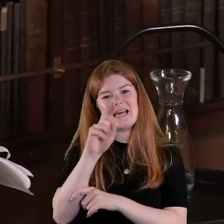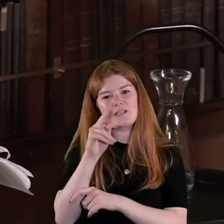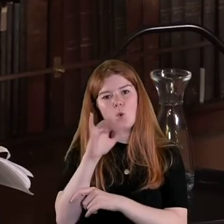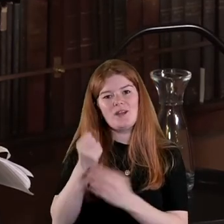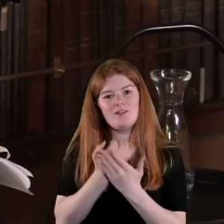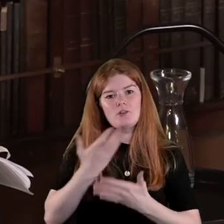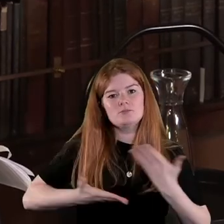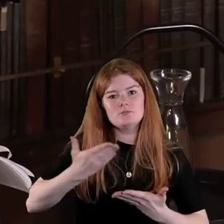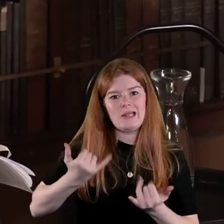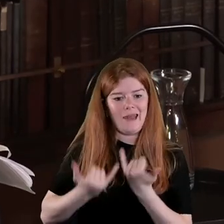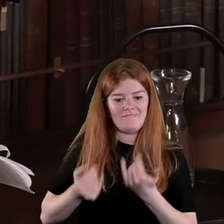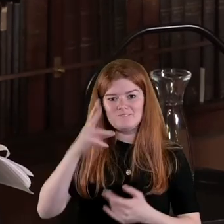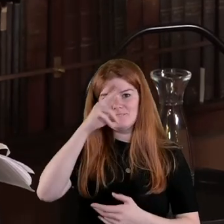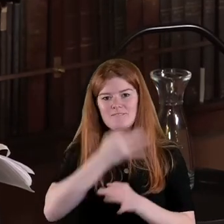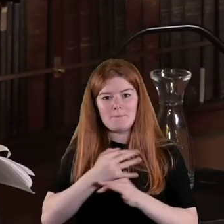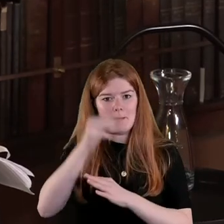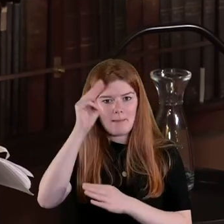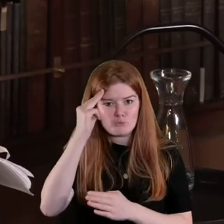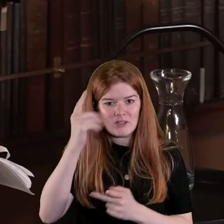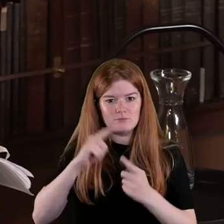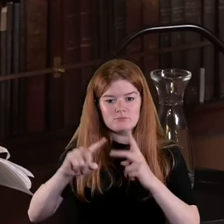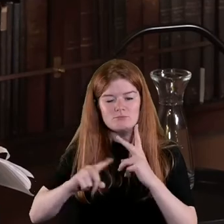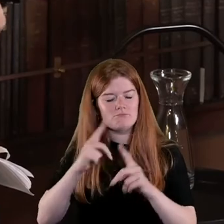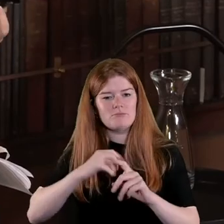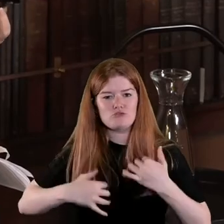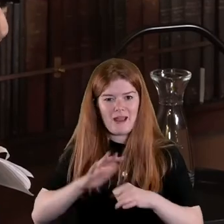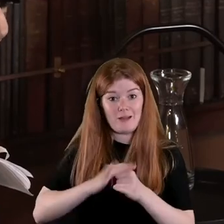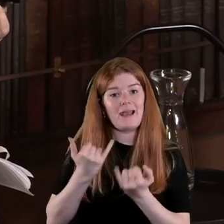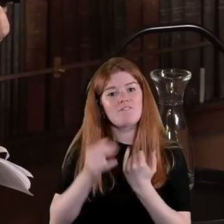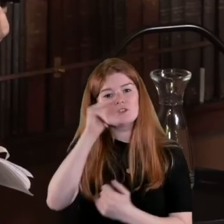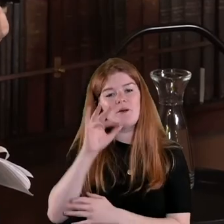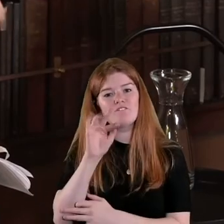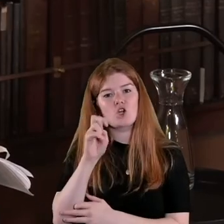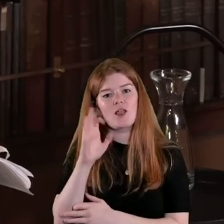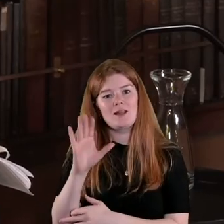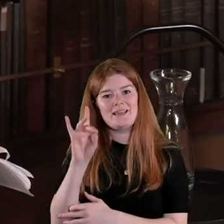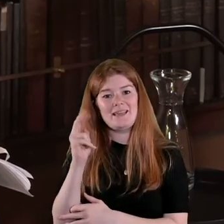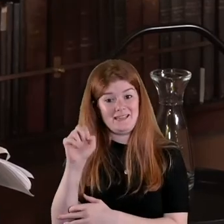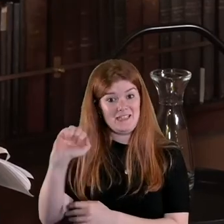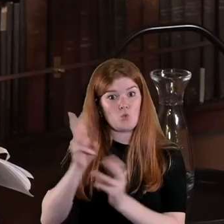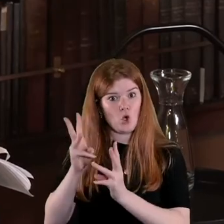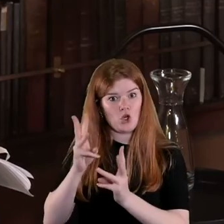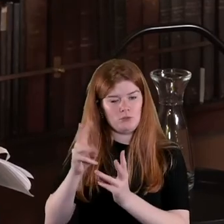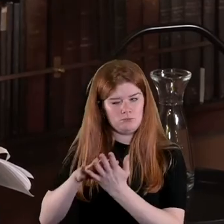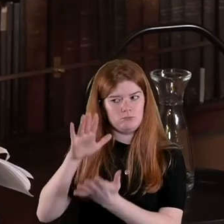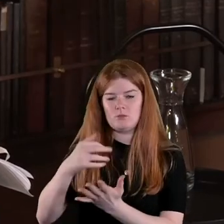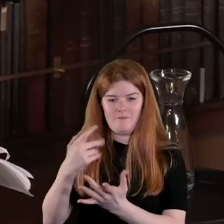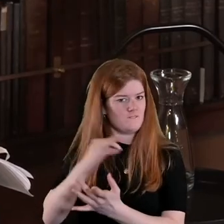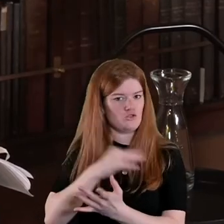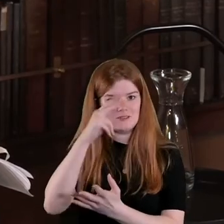and family memory and all of those really interesting areas you know if you look at Fergal Keane's work for instance I think that's a very good example